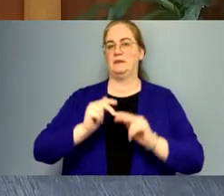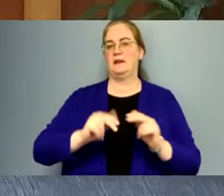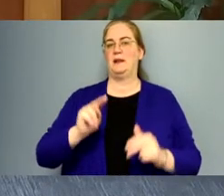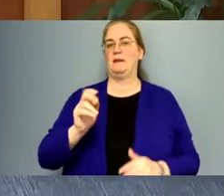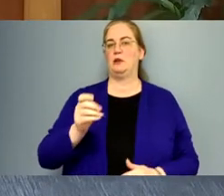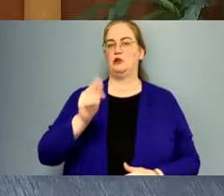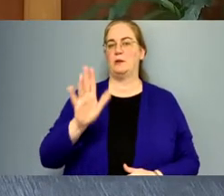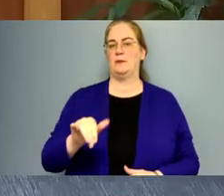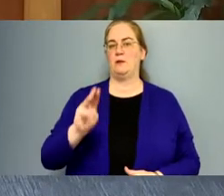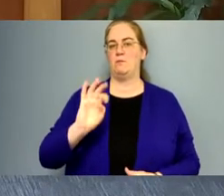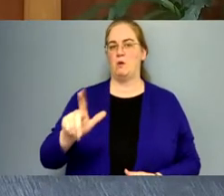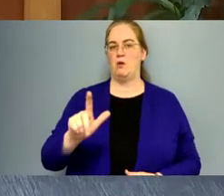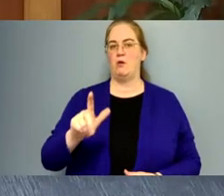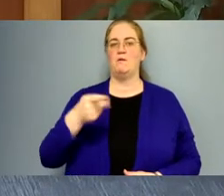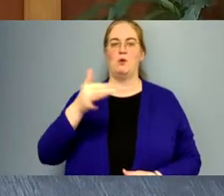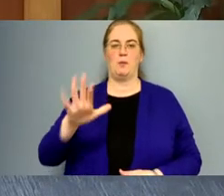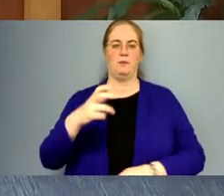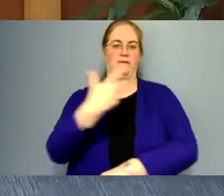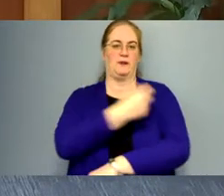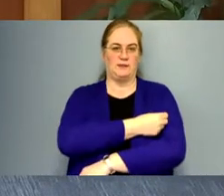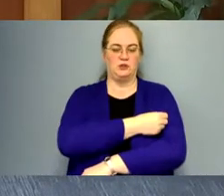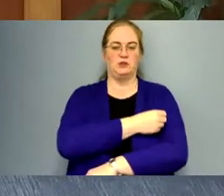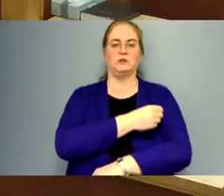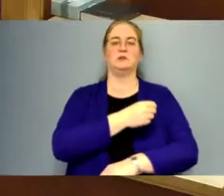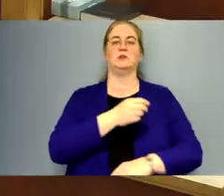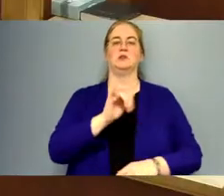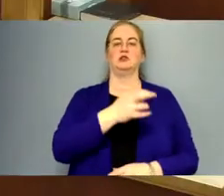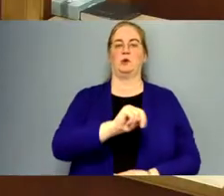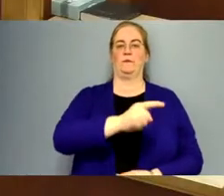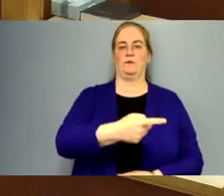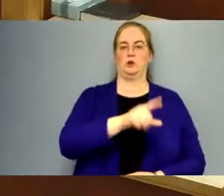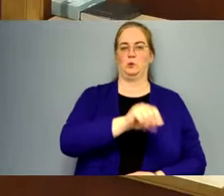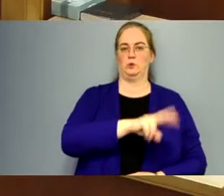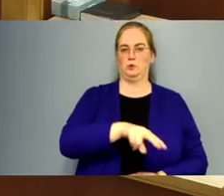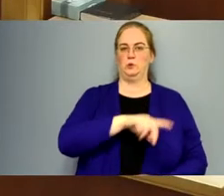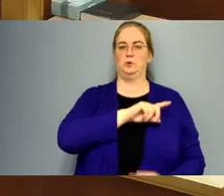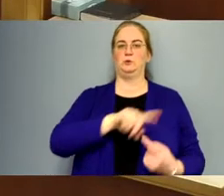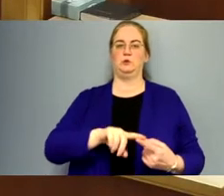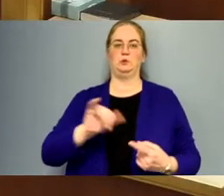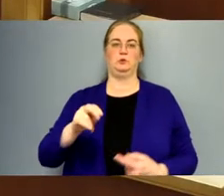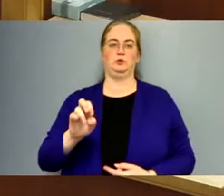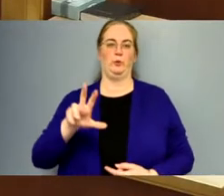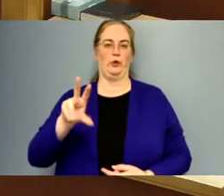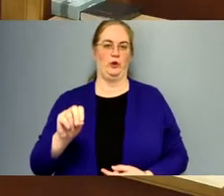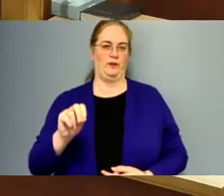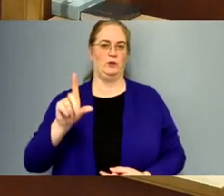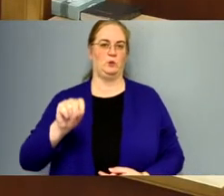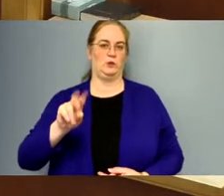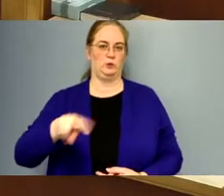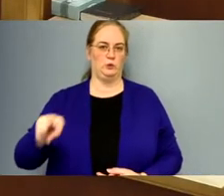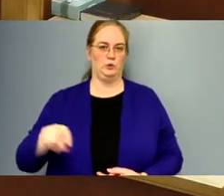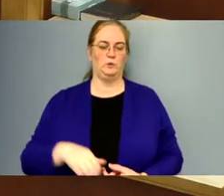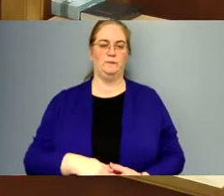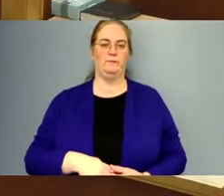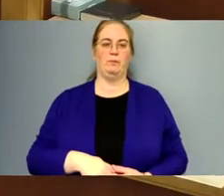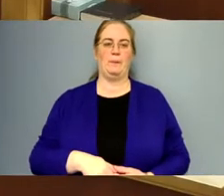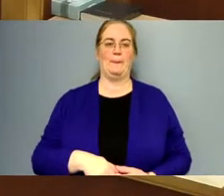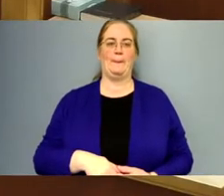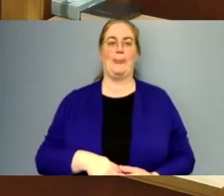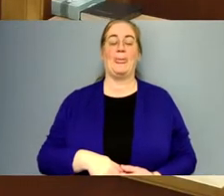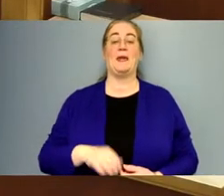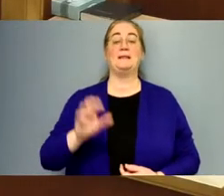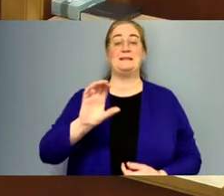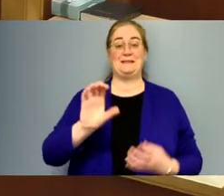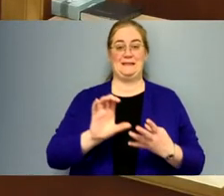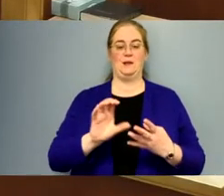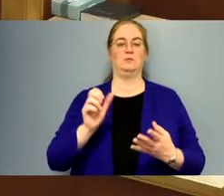Shawnee Mall for public vaccination on January 1st, 2022 to June 30th, 2022. C is